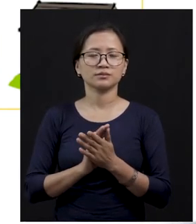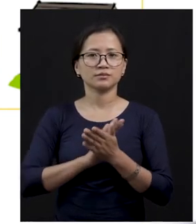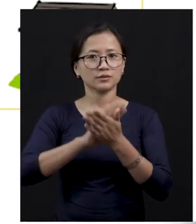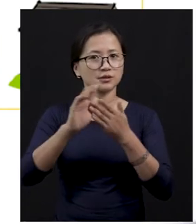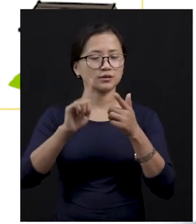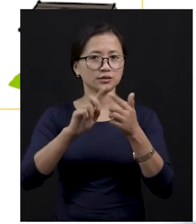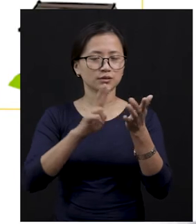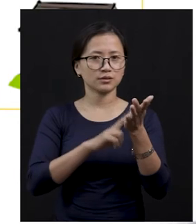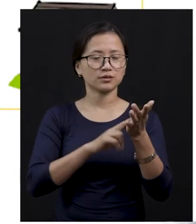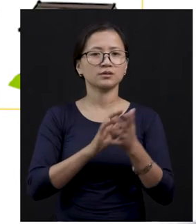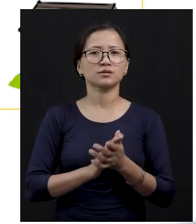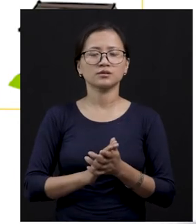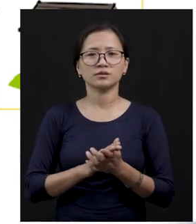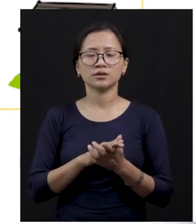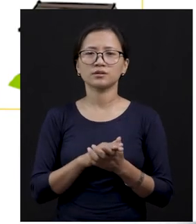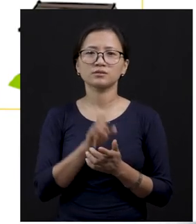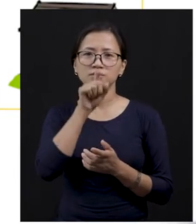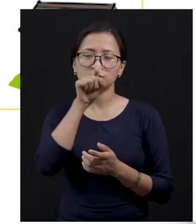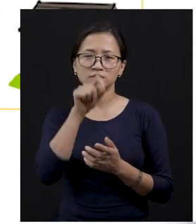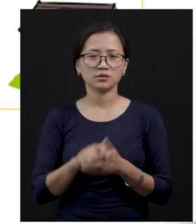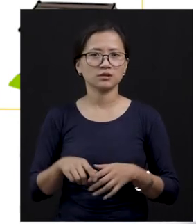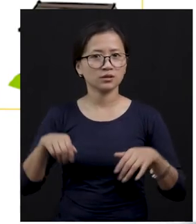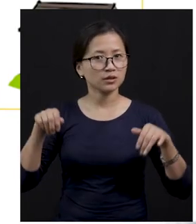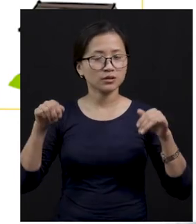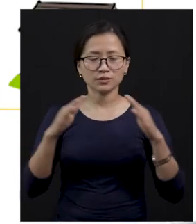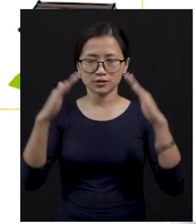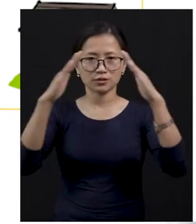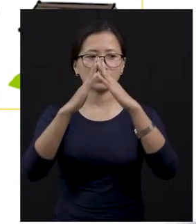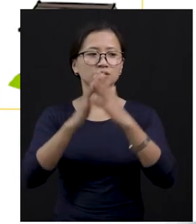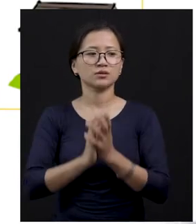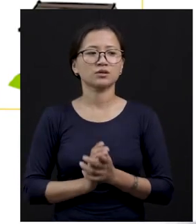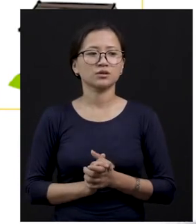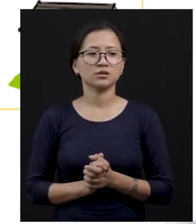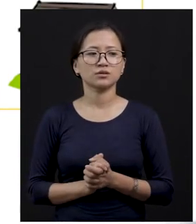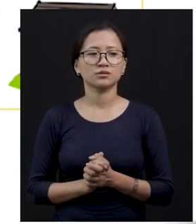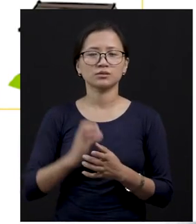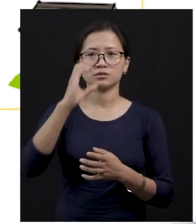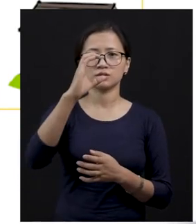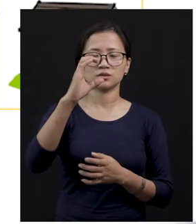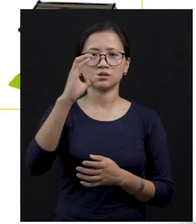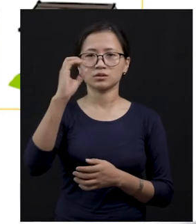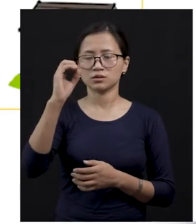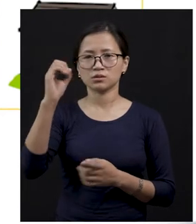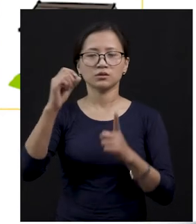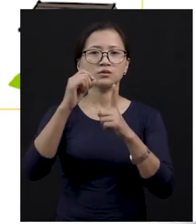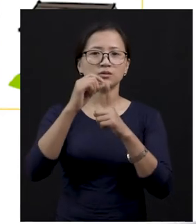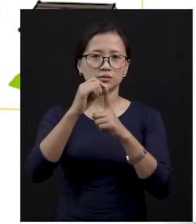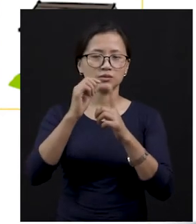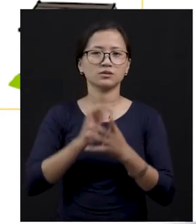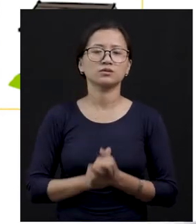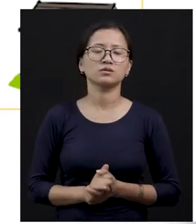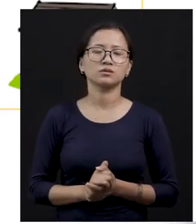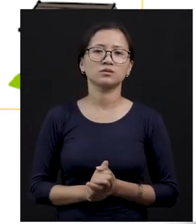in a shelter, okay? Cluck, cluck, hand lives in a shelter called coop, okay? C